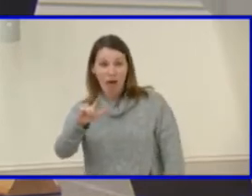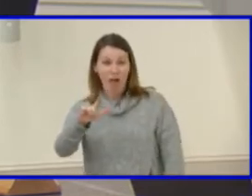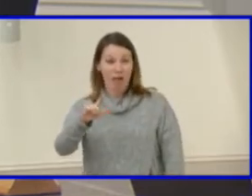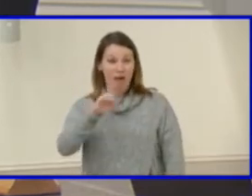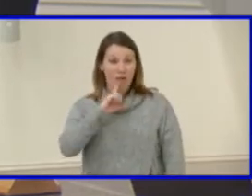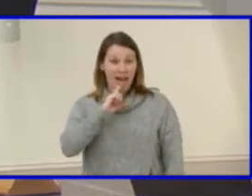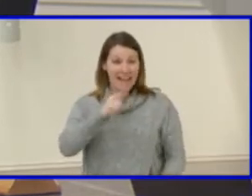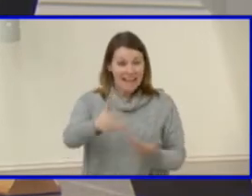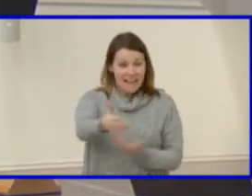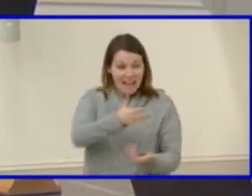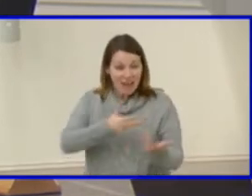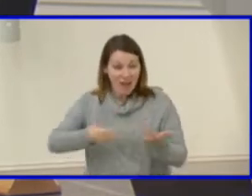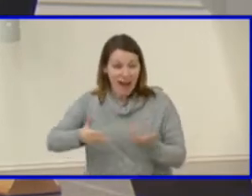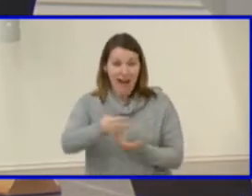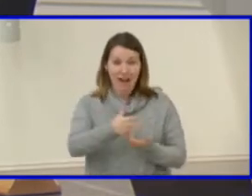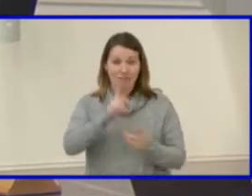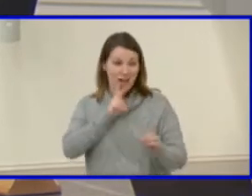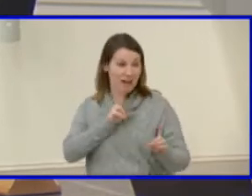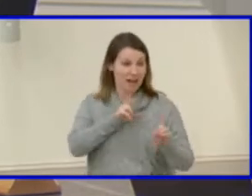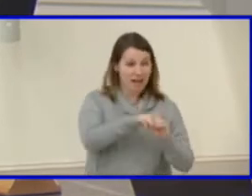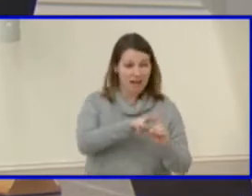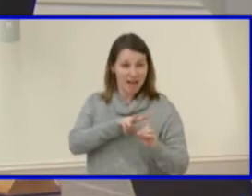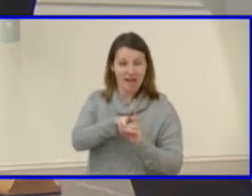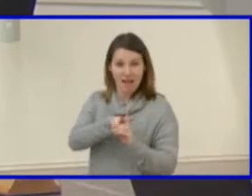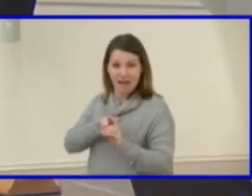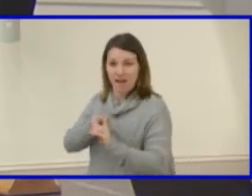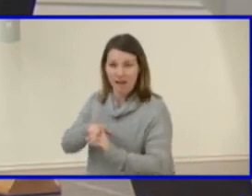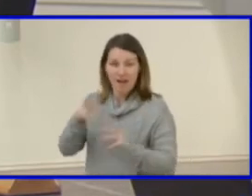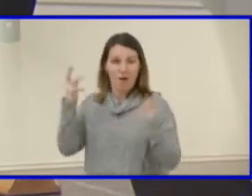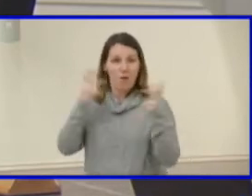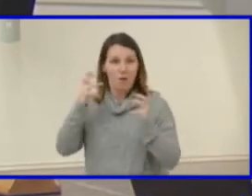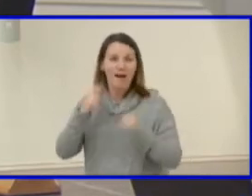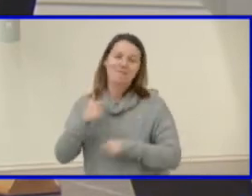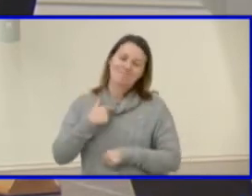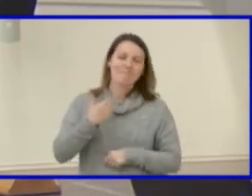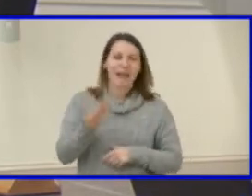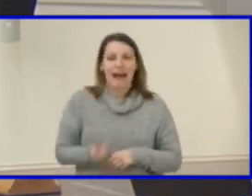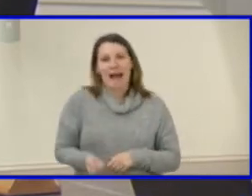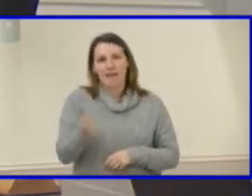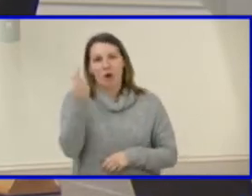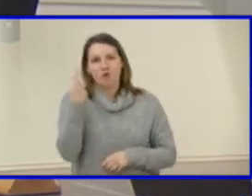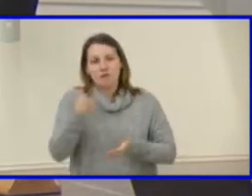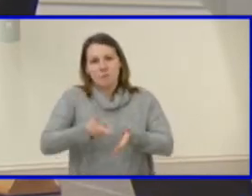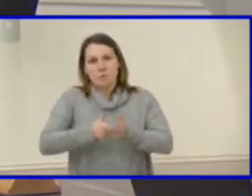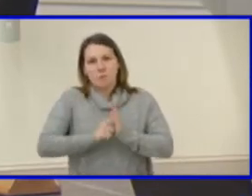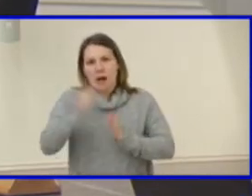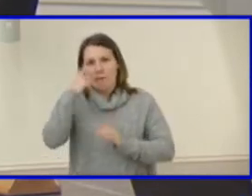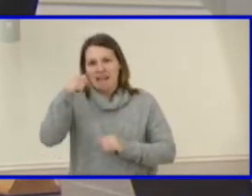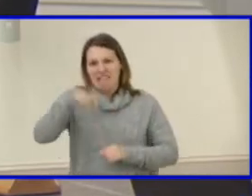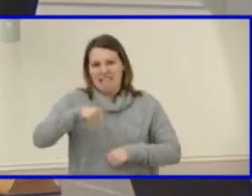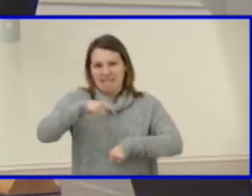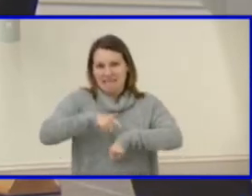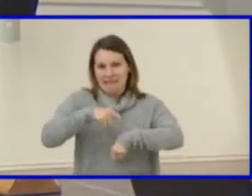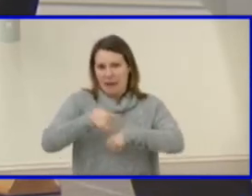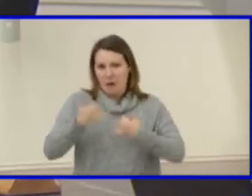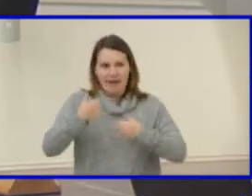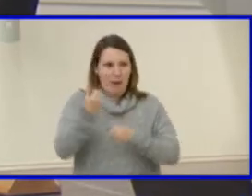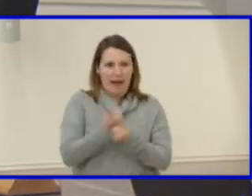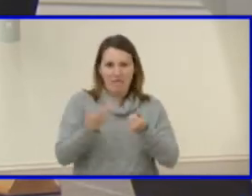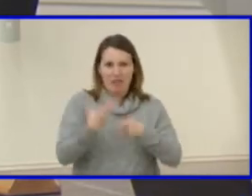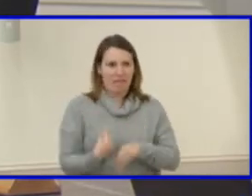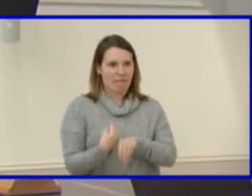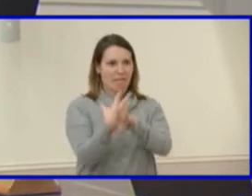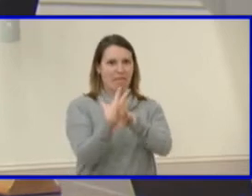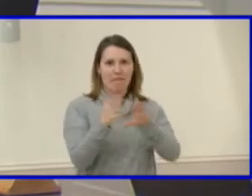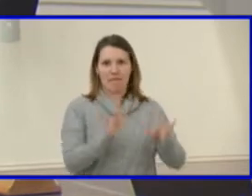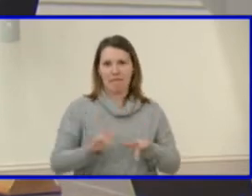heavy lift on staff, and it was necessitated by this these times, but I think it's really going to be